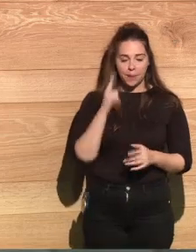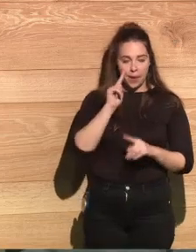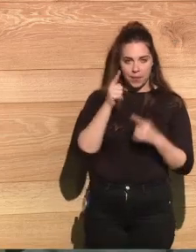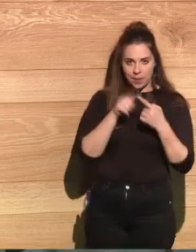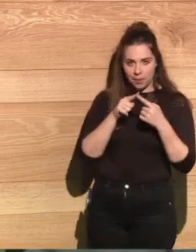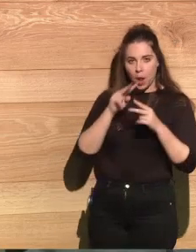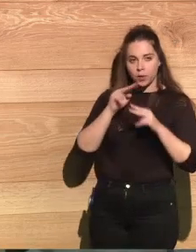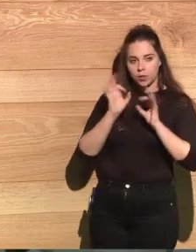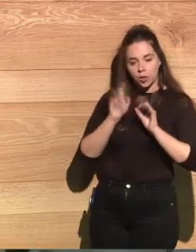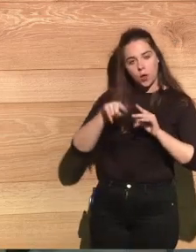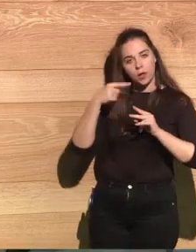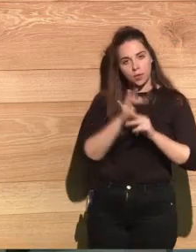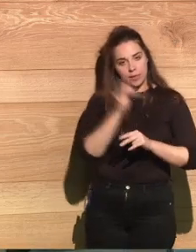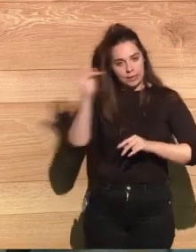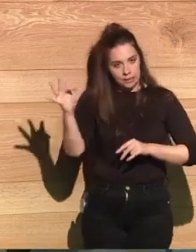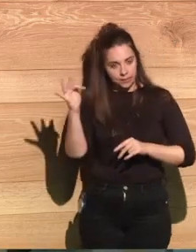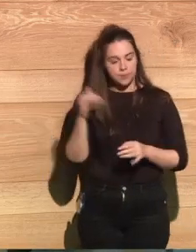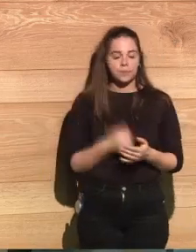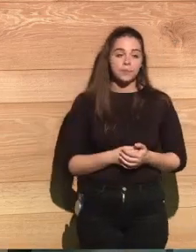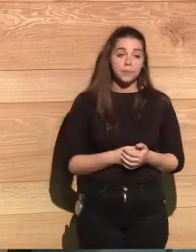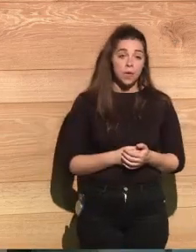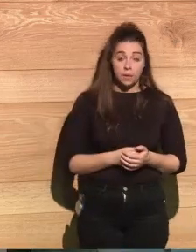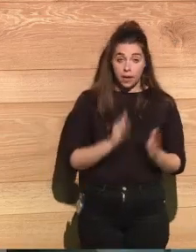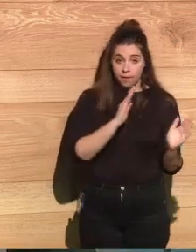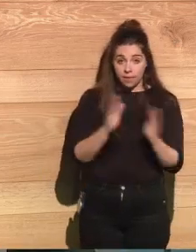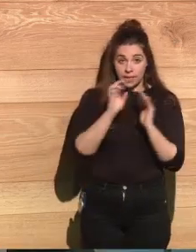I will answer this question.